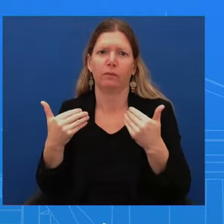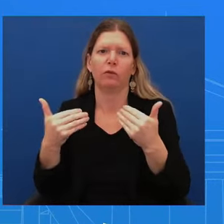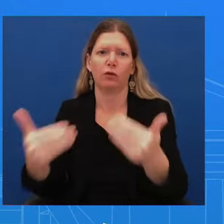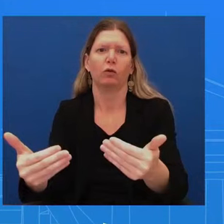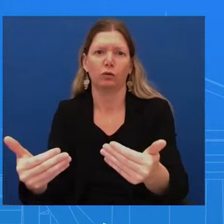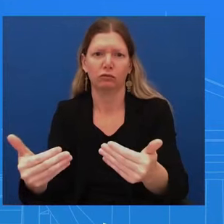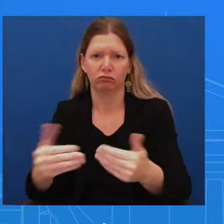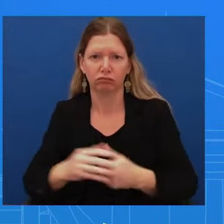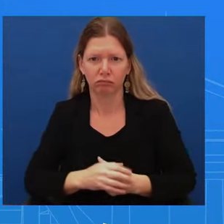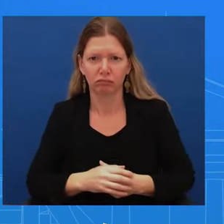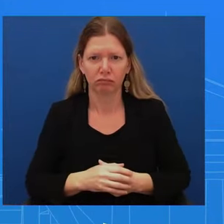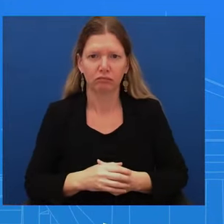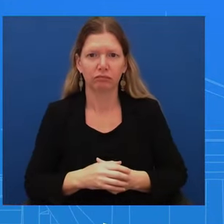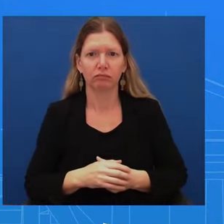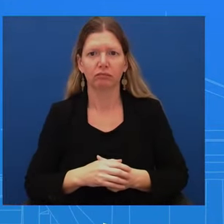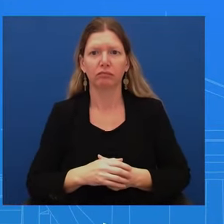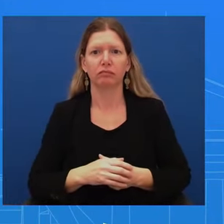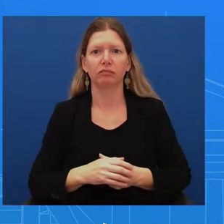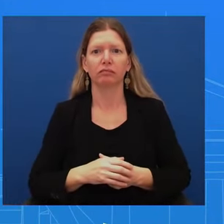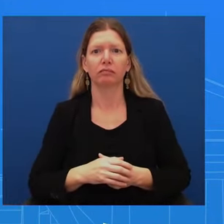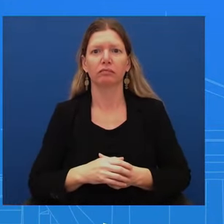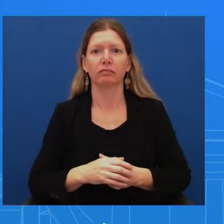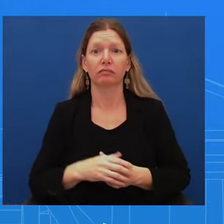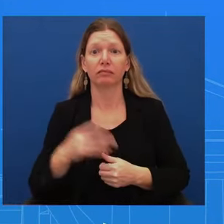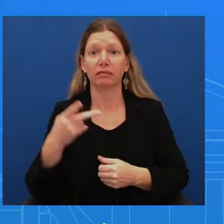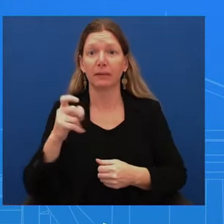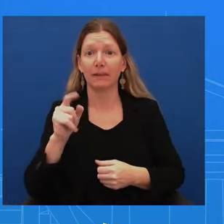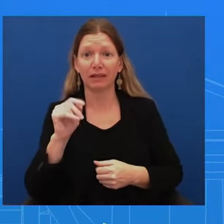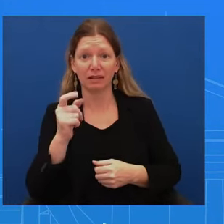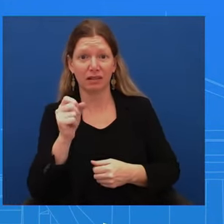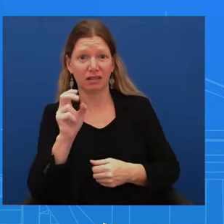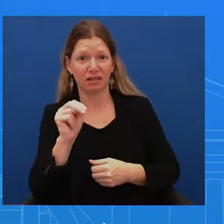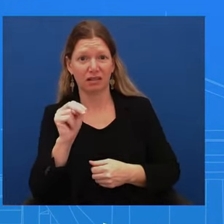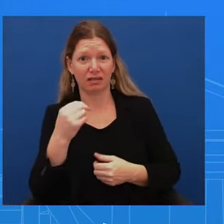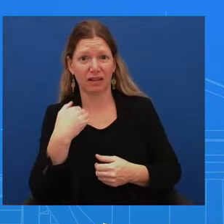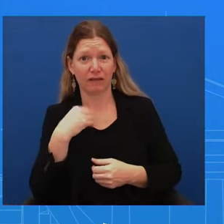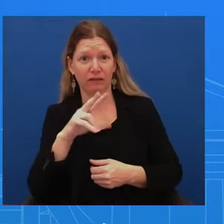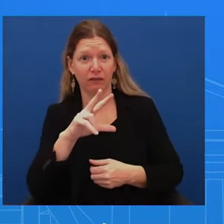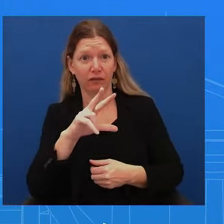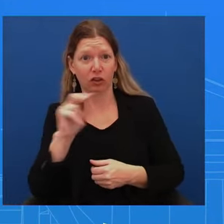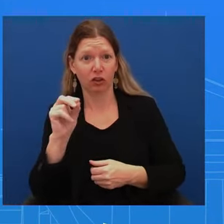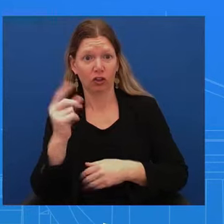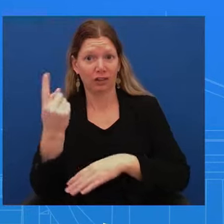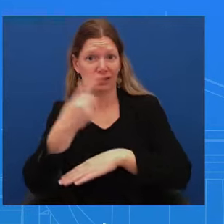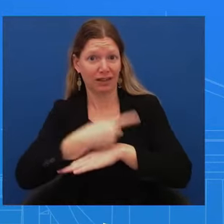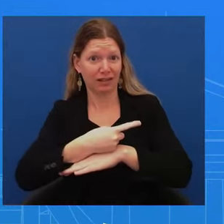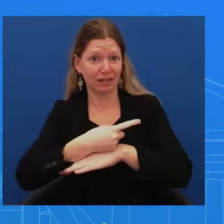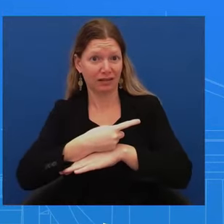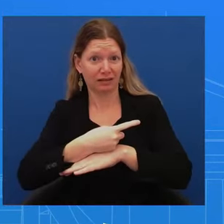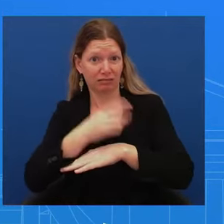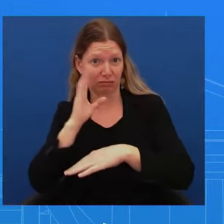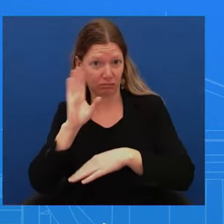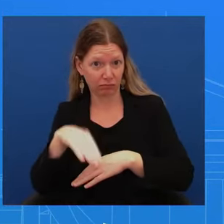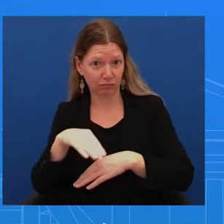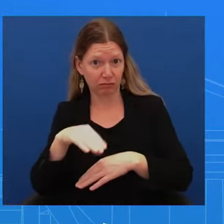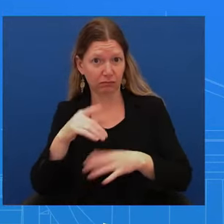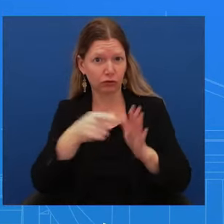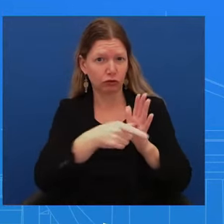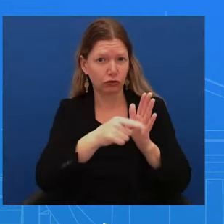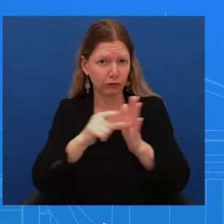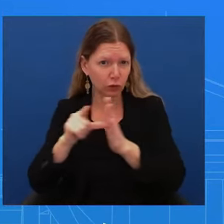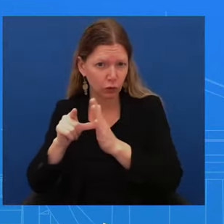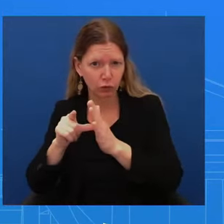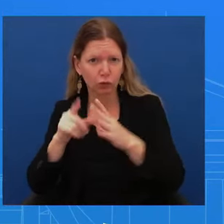to see how this occurred. Obviously, this is not something we want to see. In the meantime, we want to make sure that Secretary Austin